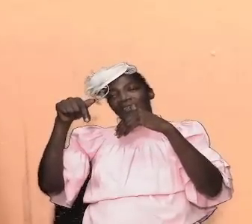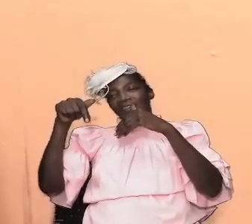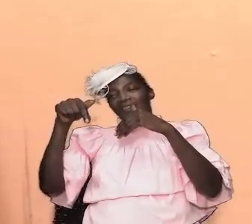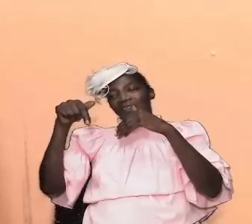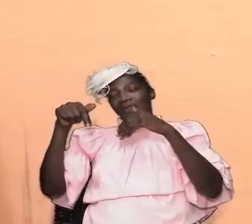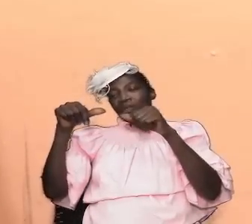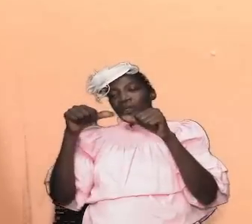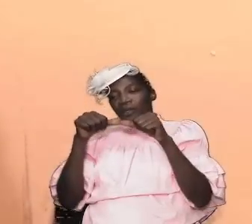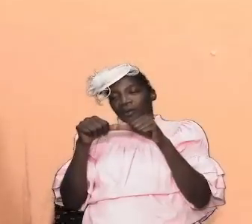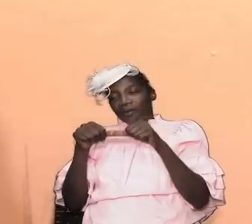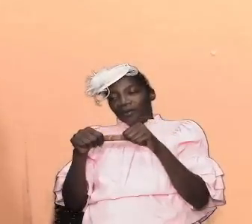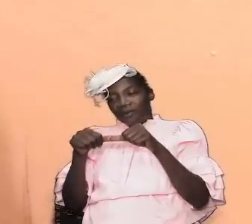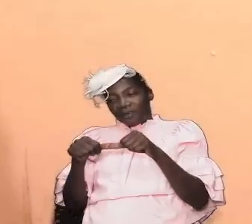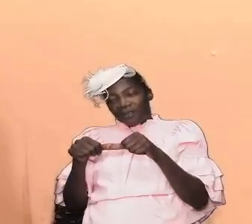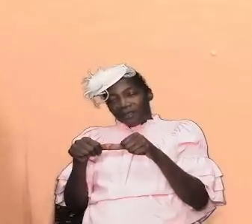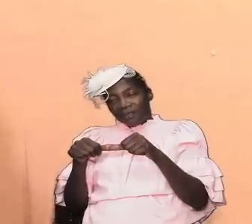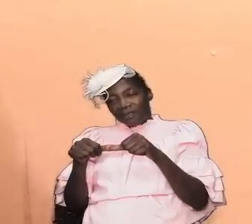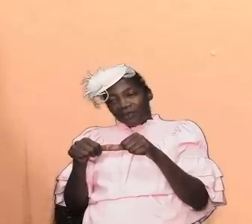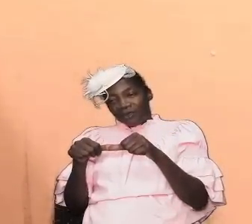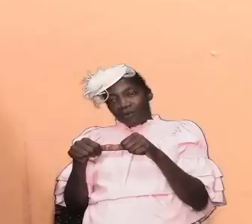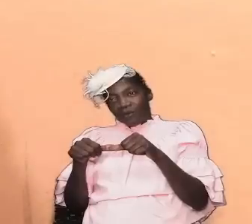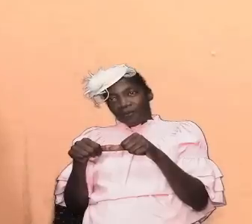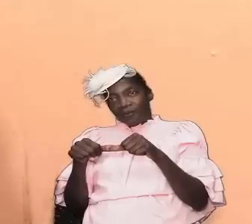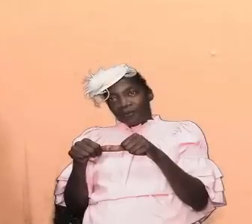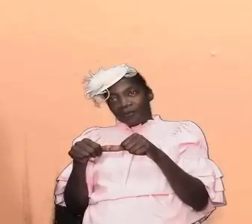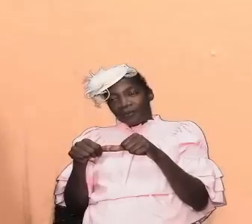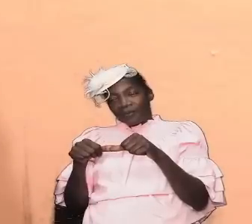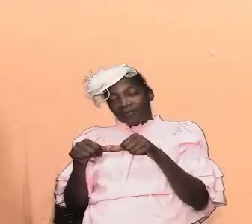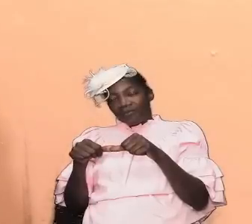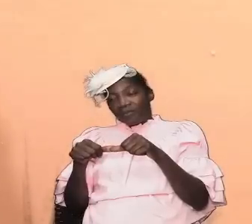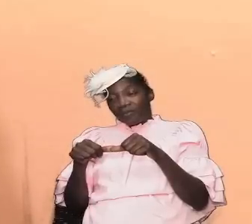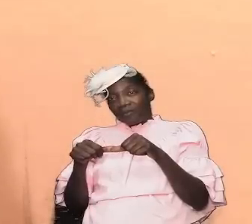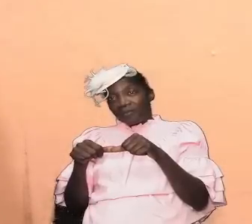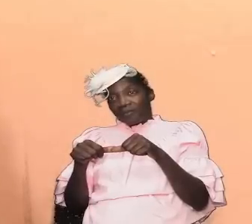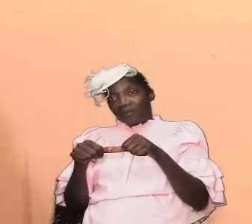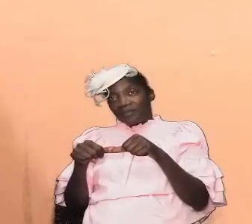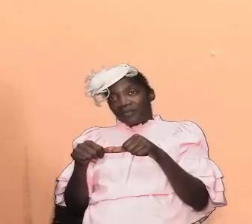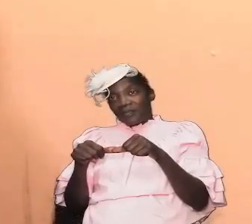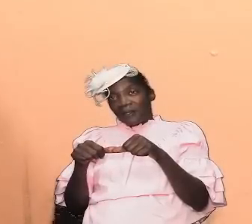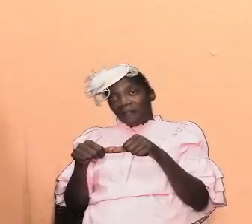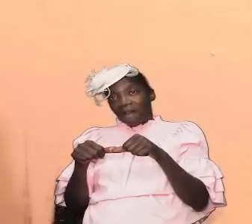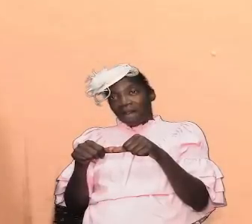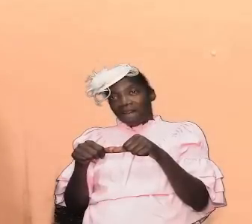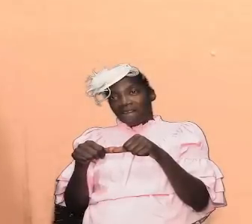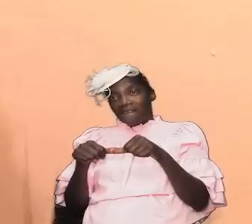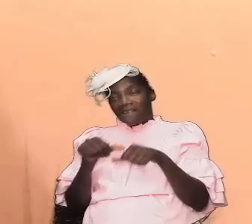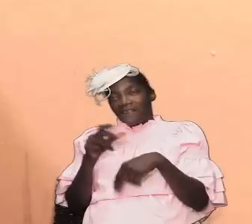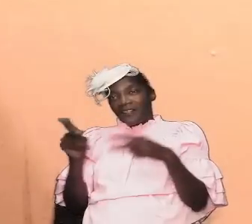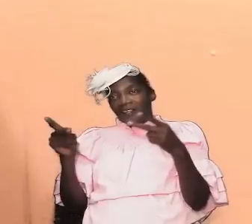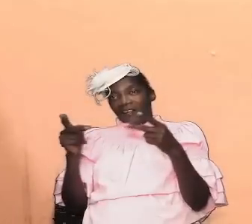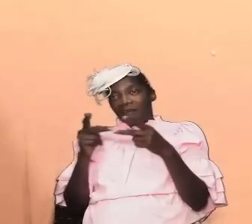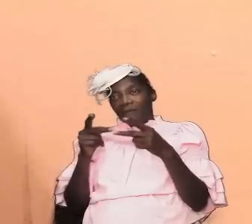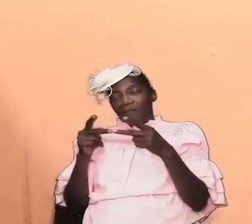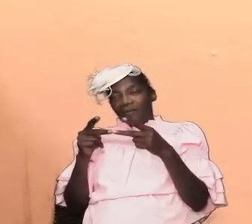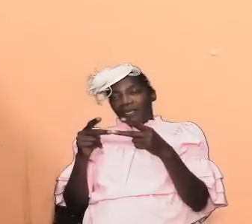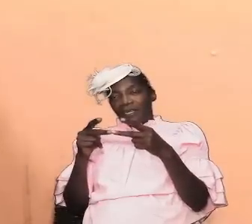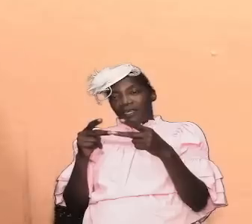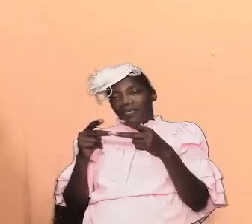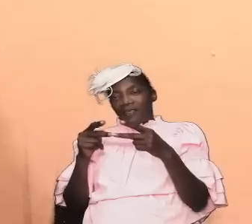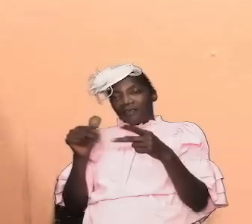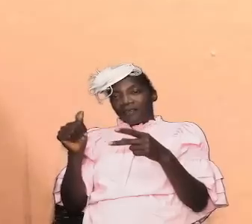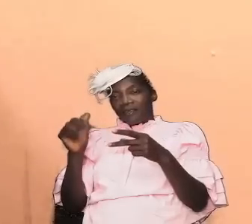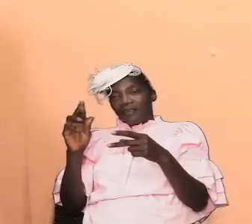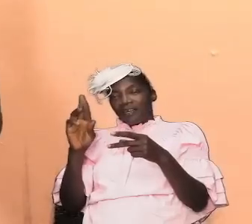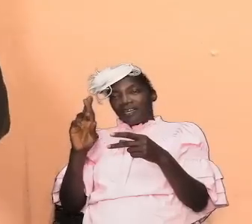permanent nevertheless nevertheless it was a temple it was a place where the ark was going to